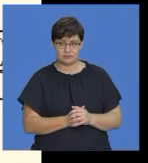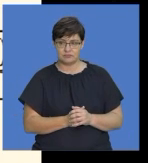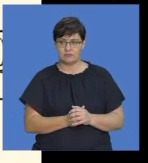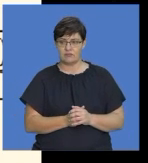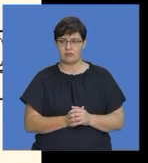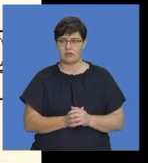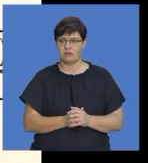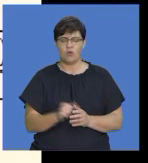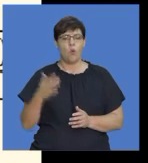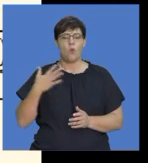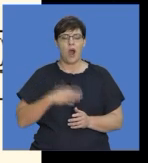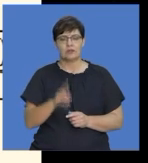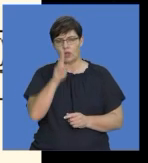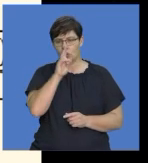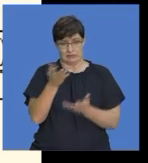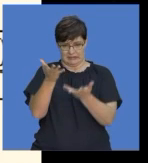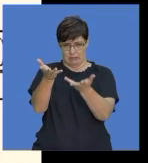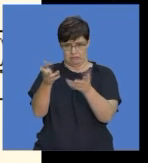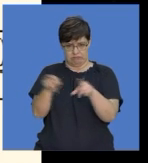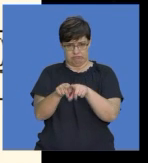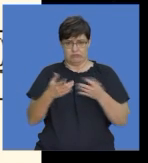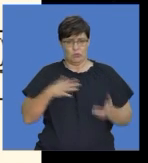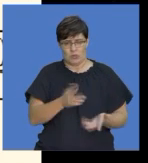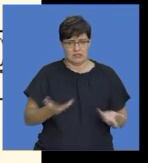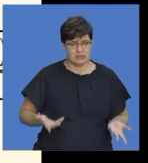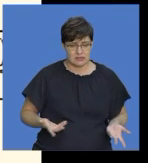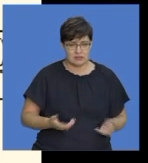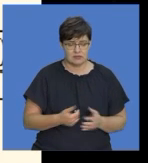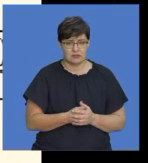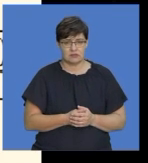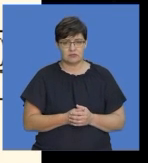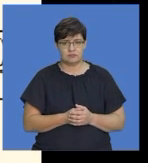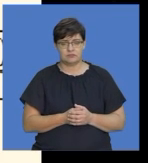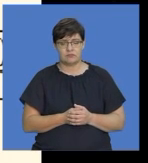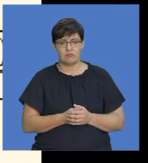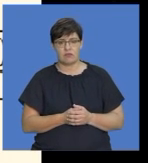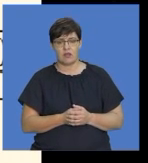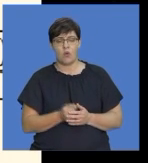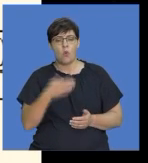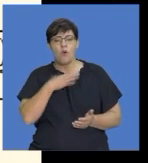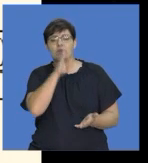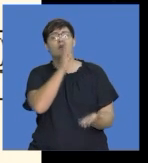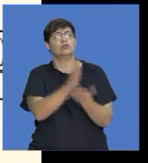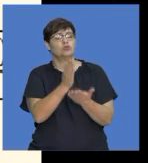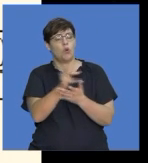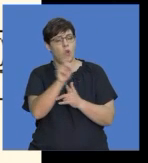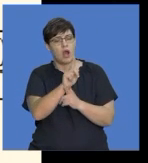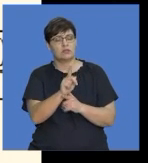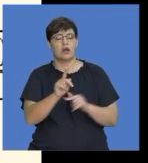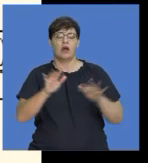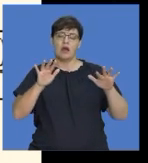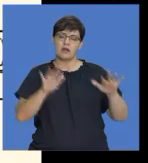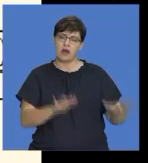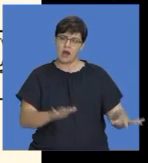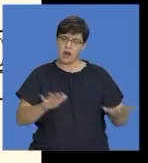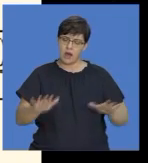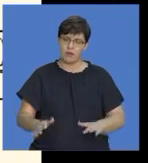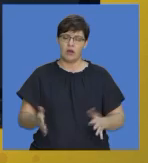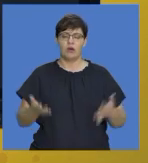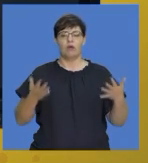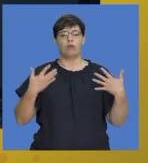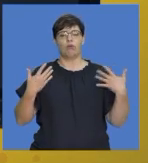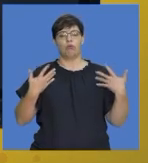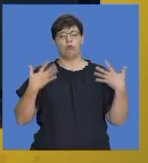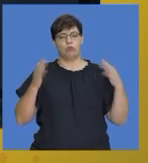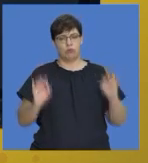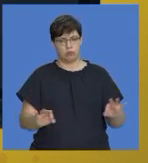this okay we need to ensure that we stay cool and calm throughout the writing of paper 3